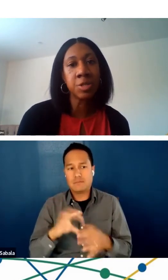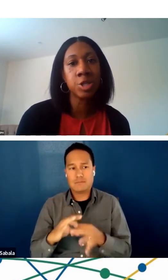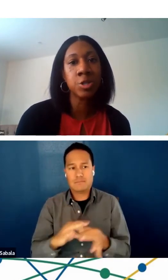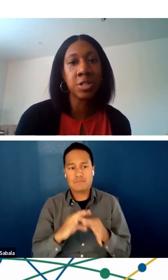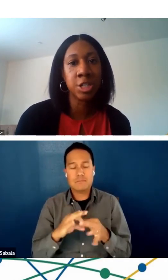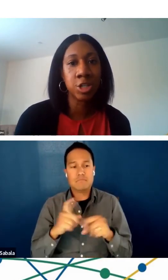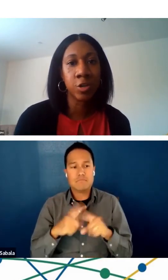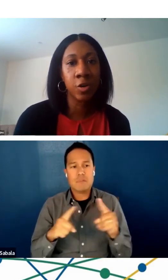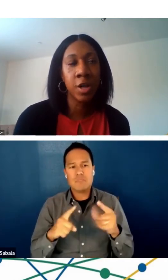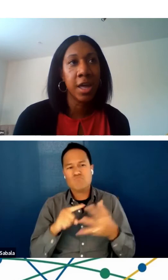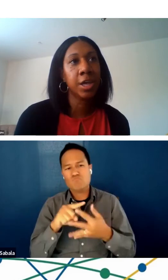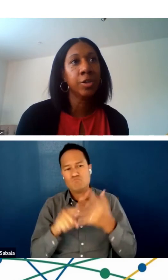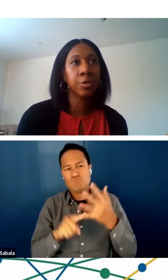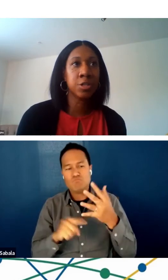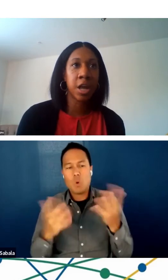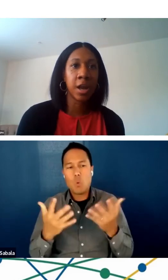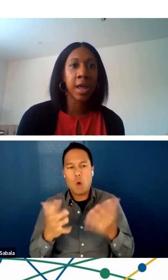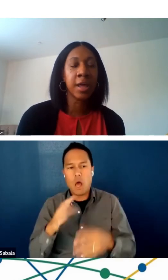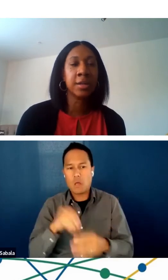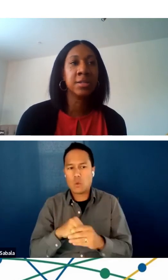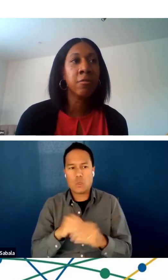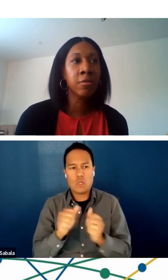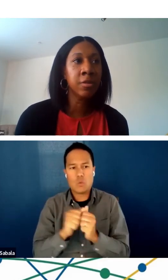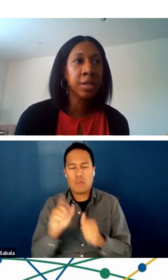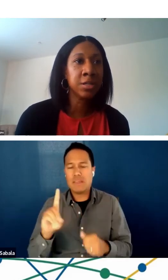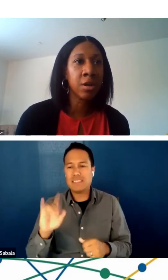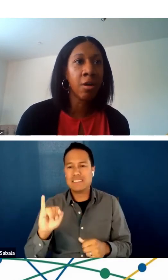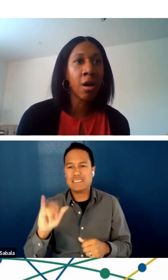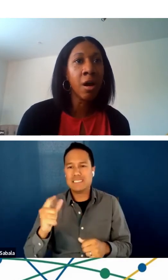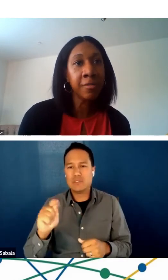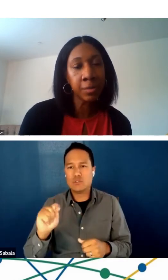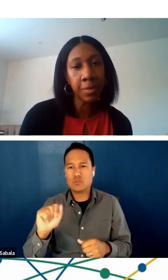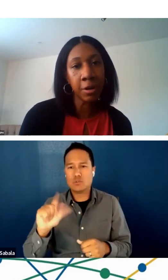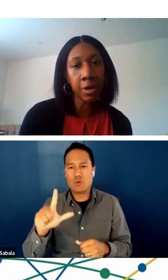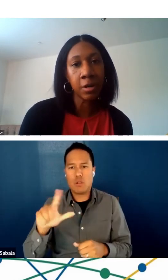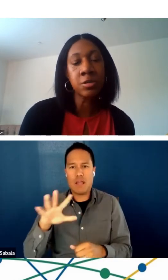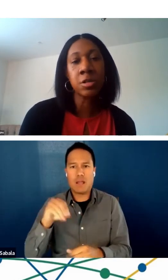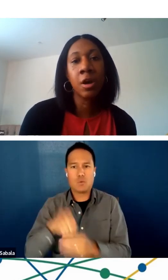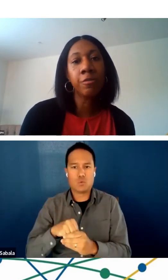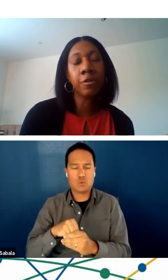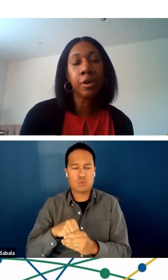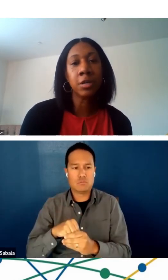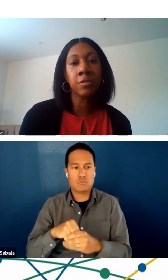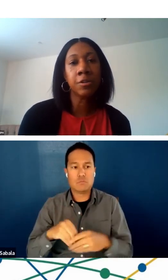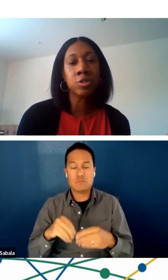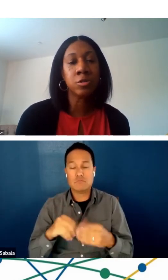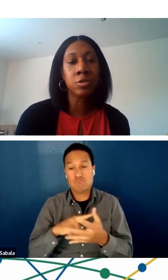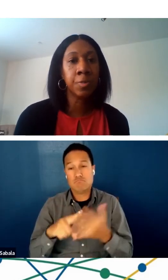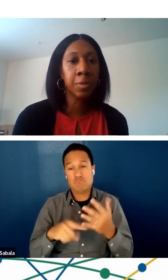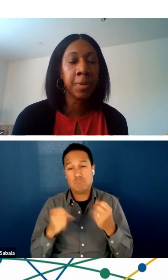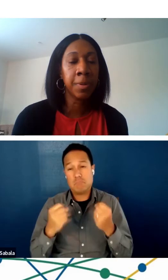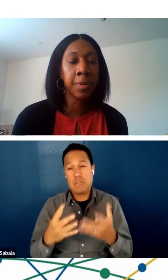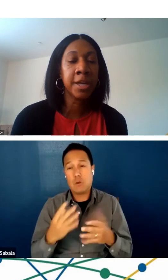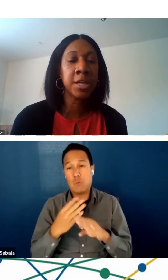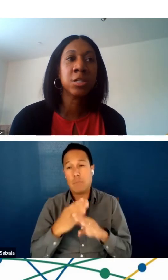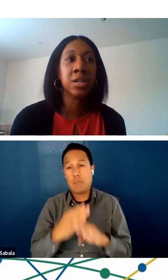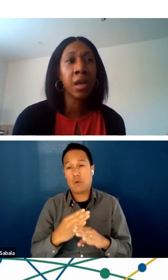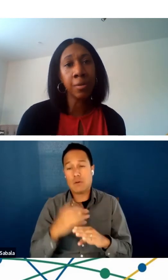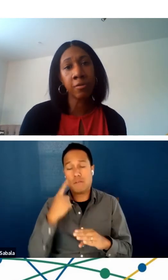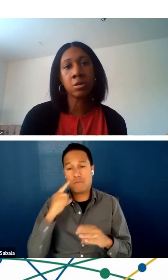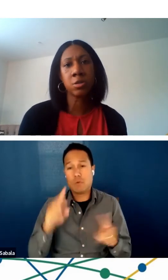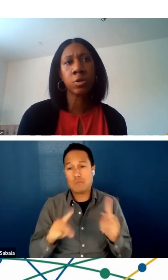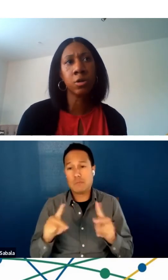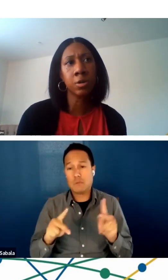when it comes to digital inclusion. And several of these are often barriers for individuals, both patients